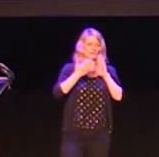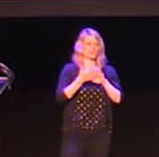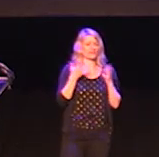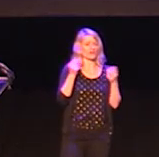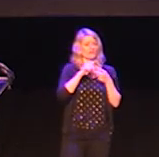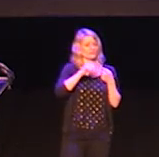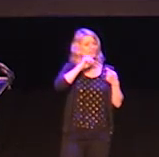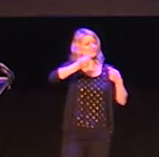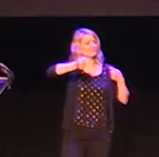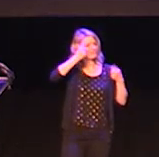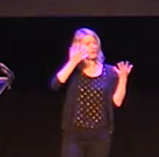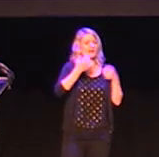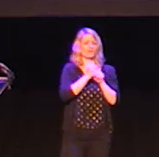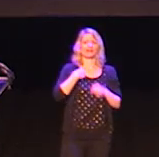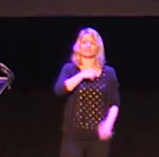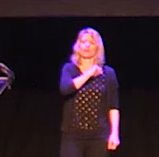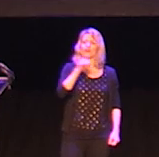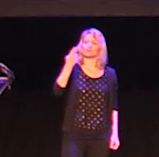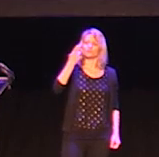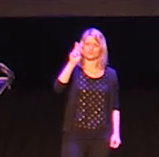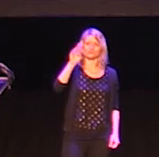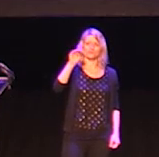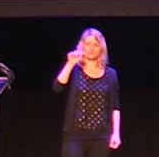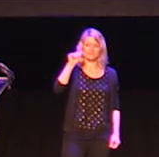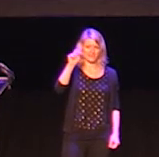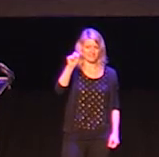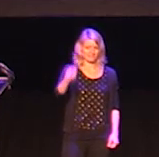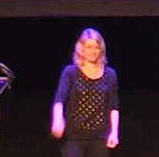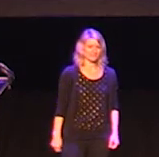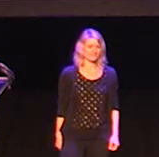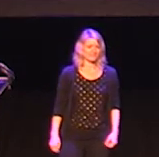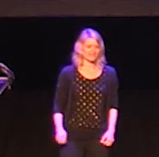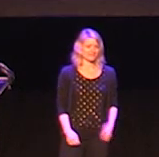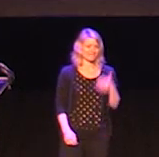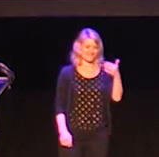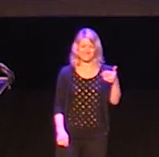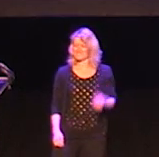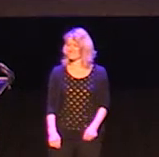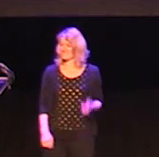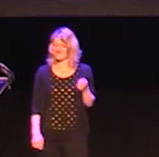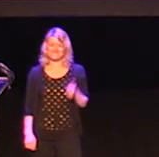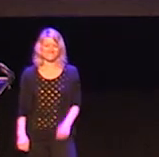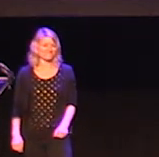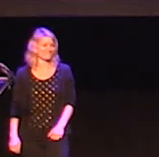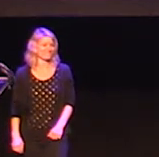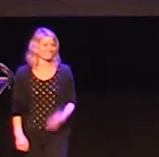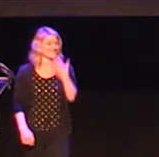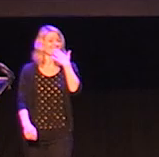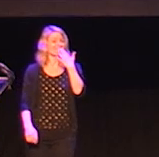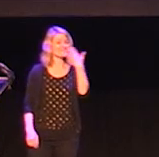and that we can create one large community in which we all understand what it really is that makes us human.